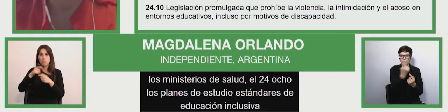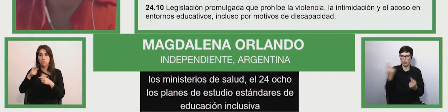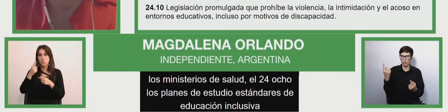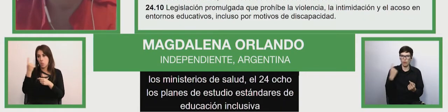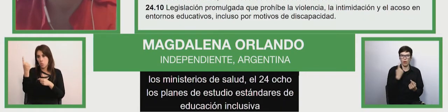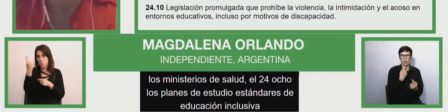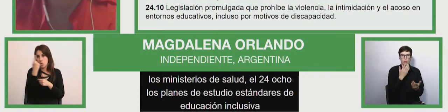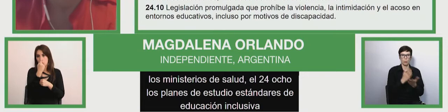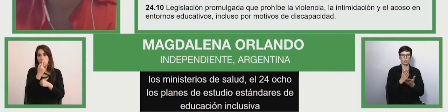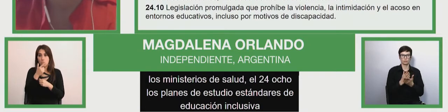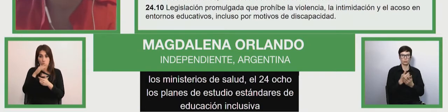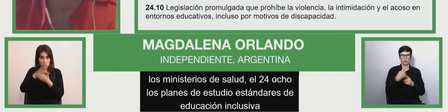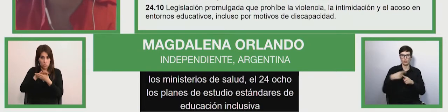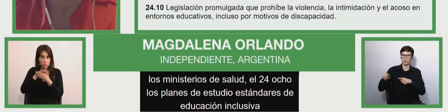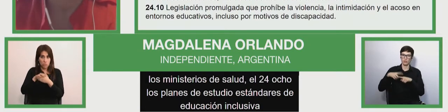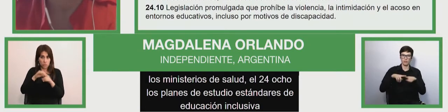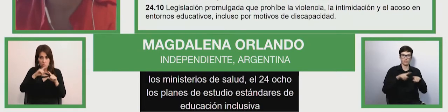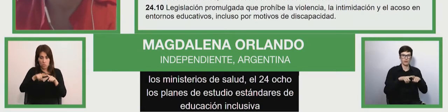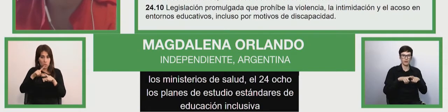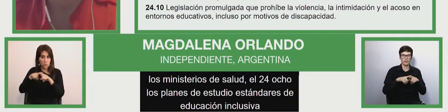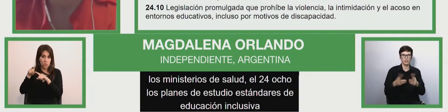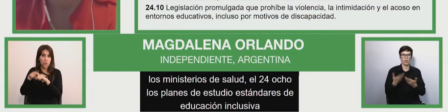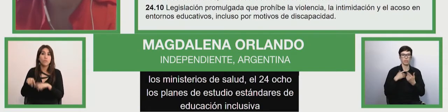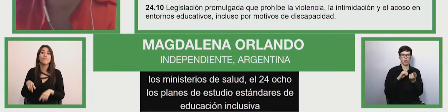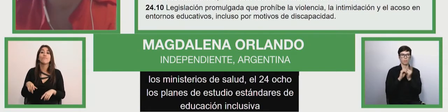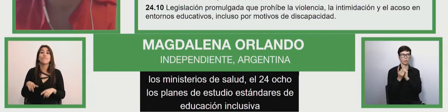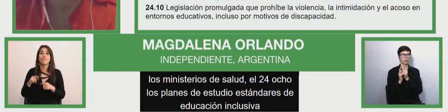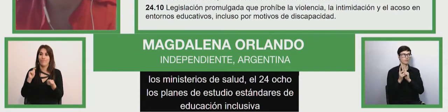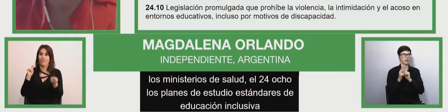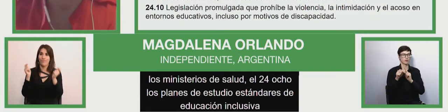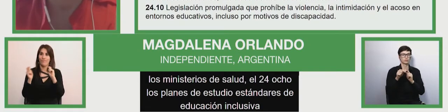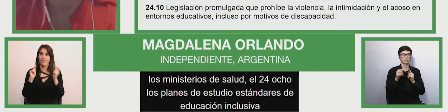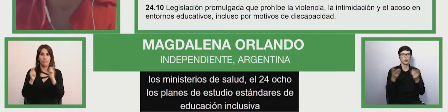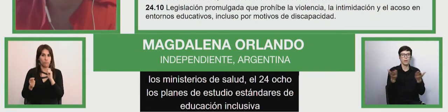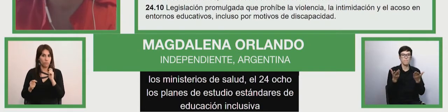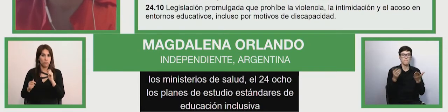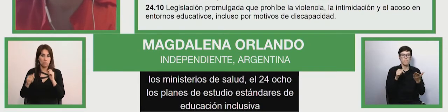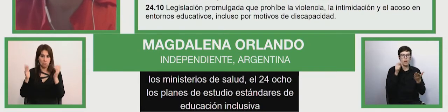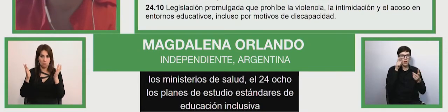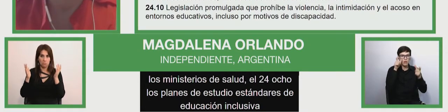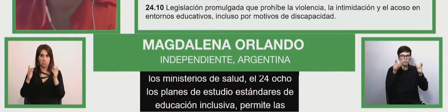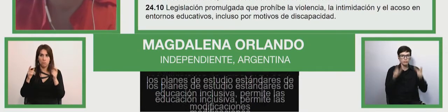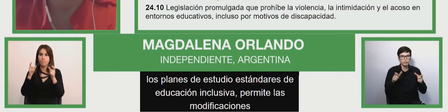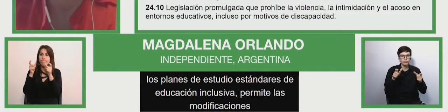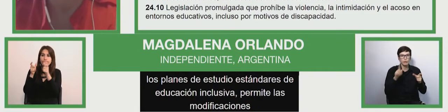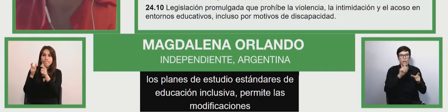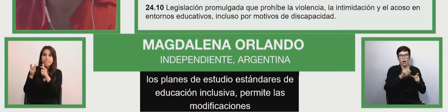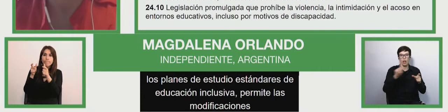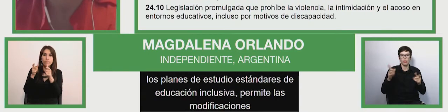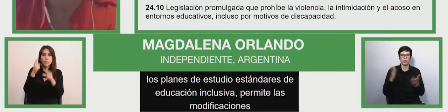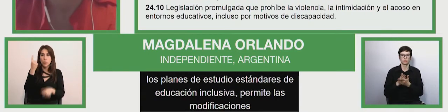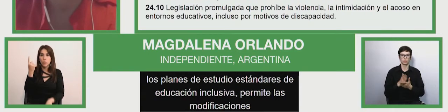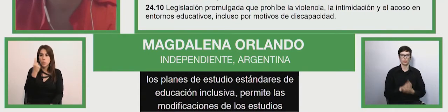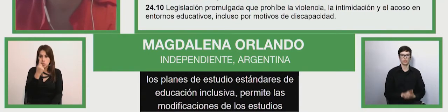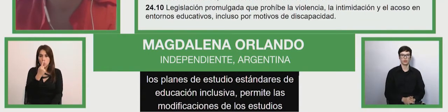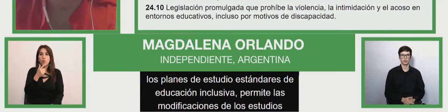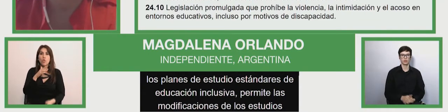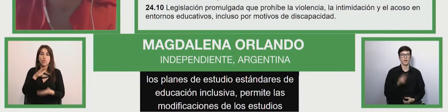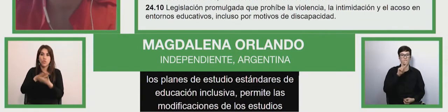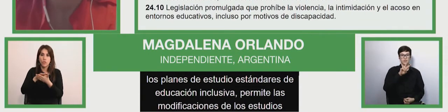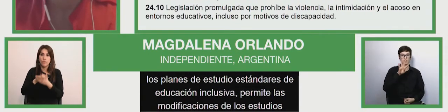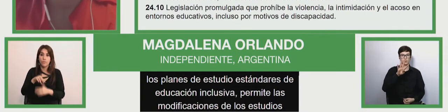all students and allow modification adaptations of colleagues of study plans as adequate to all the 24 9